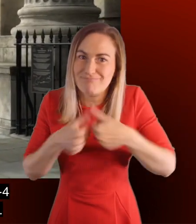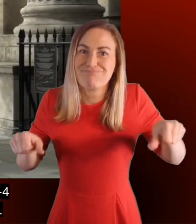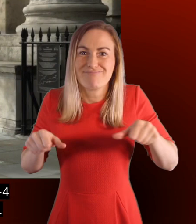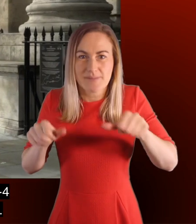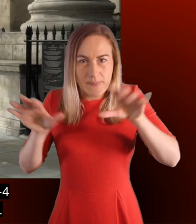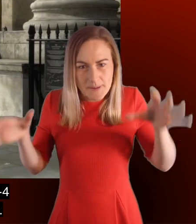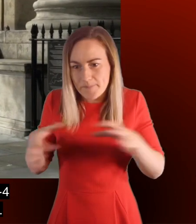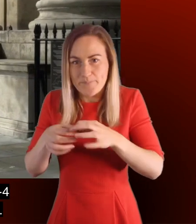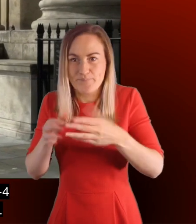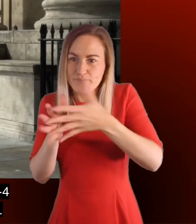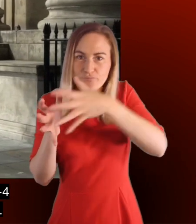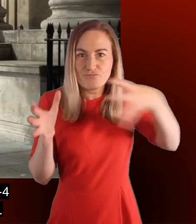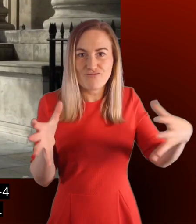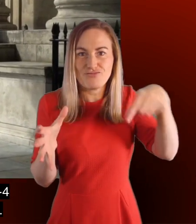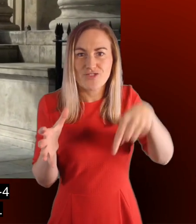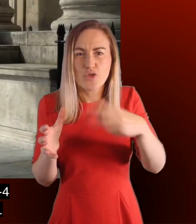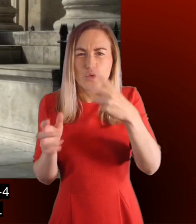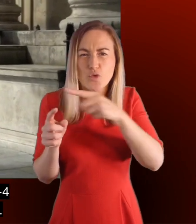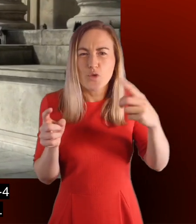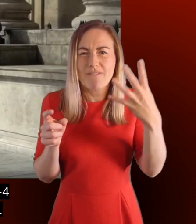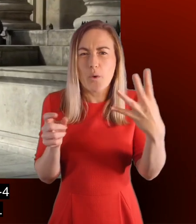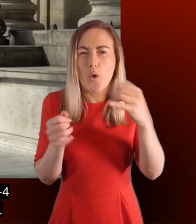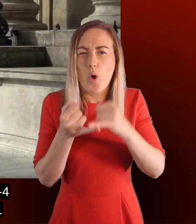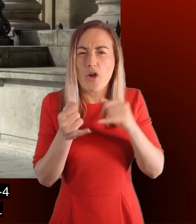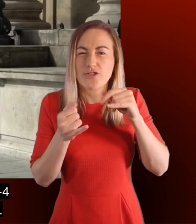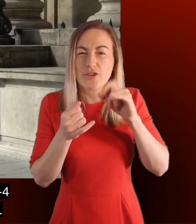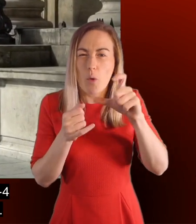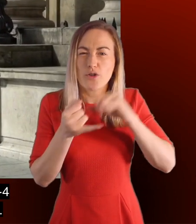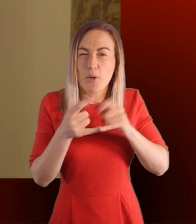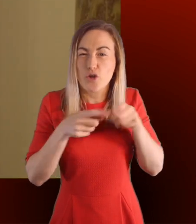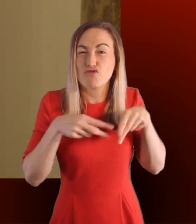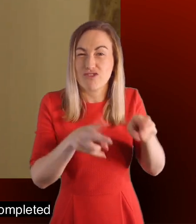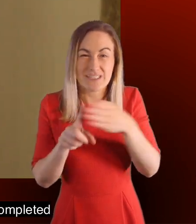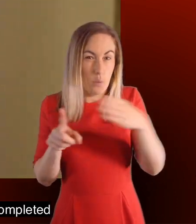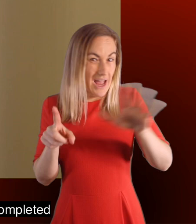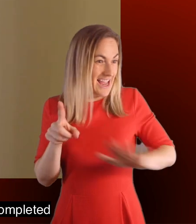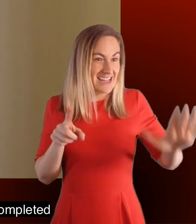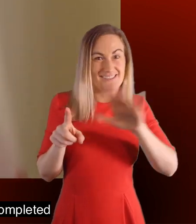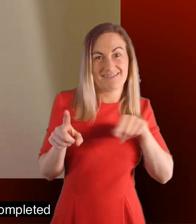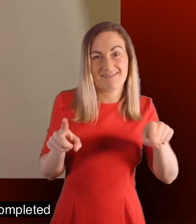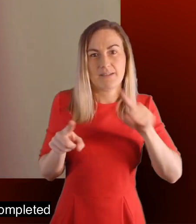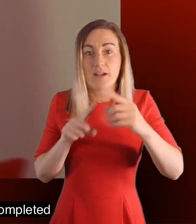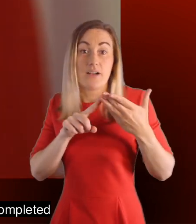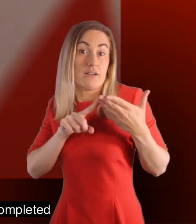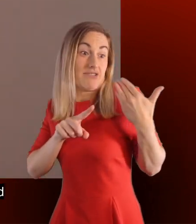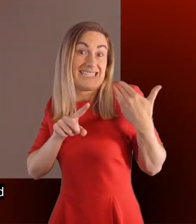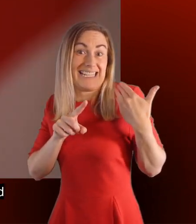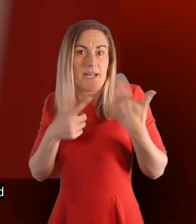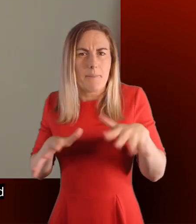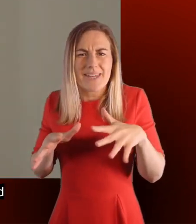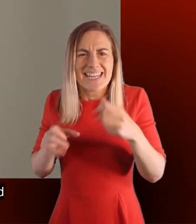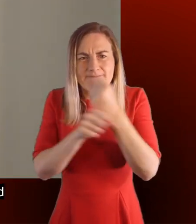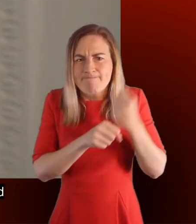unify the newly acquired 2 to 4 Cockspur Street to the west. The most recent renovations were completed in